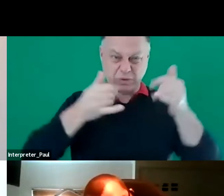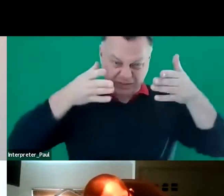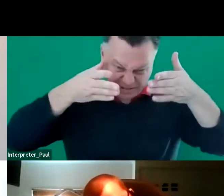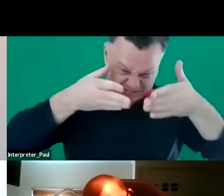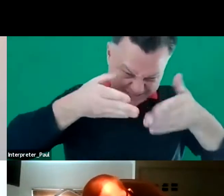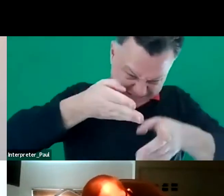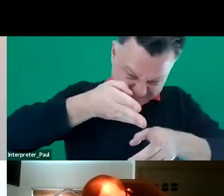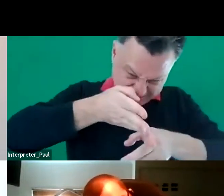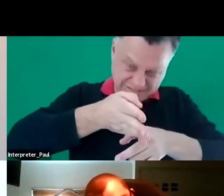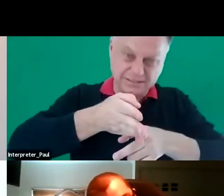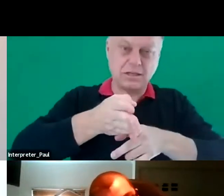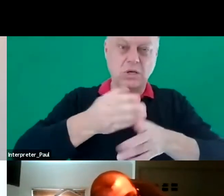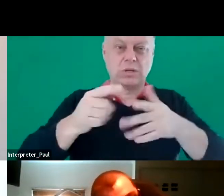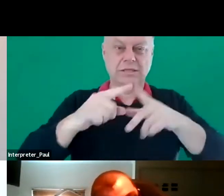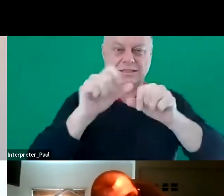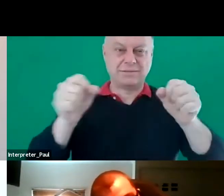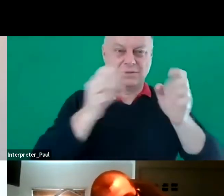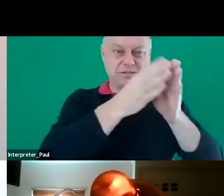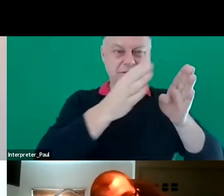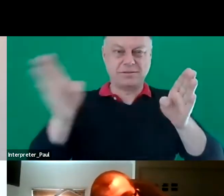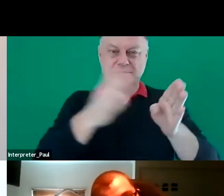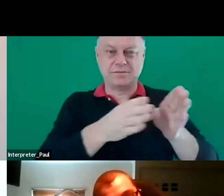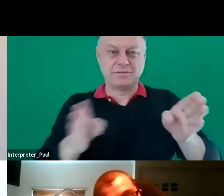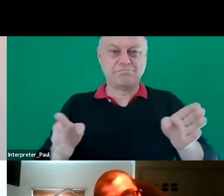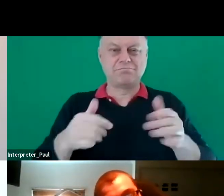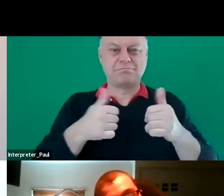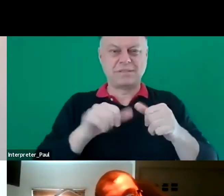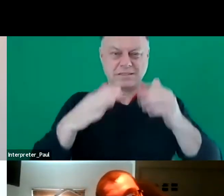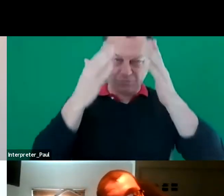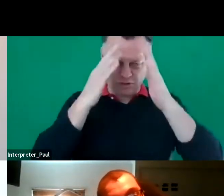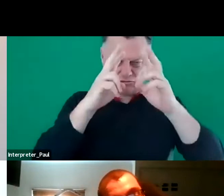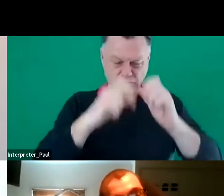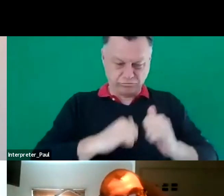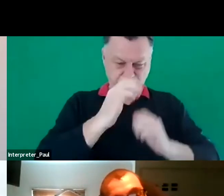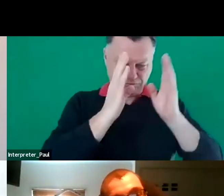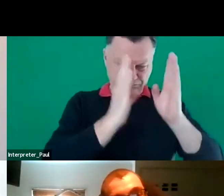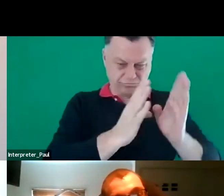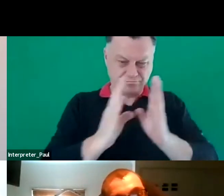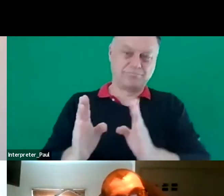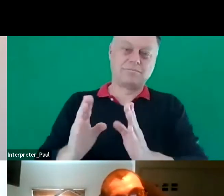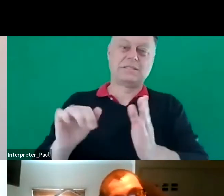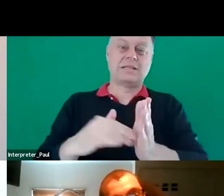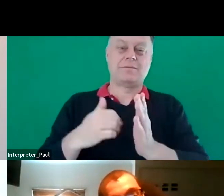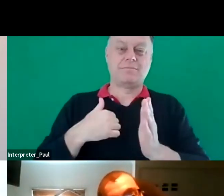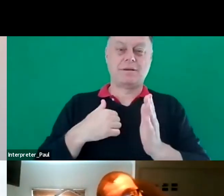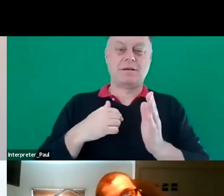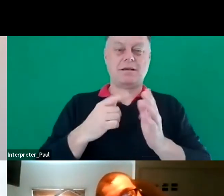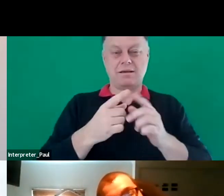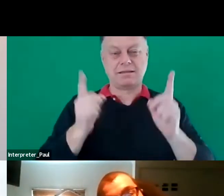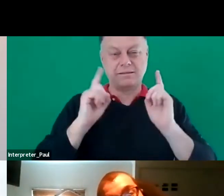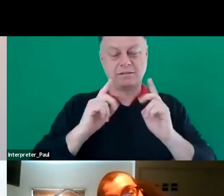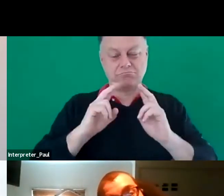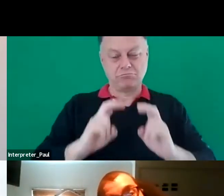systematising skills made me a great researcher and are still benefiting my academic career today.